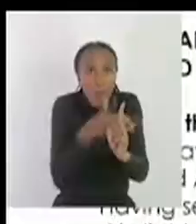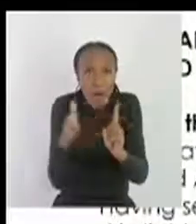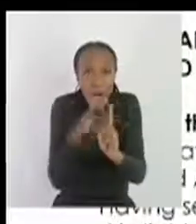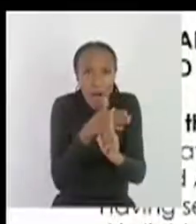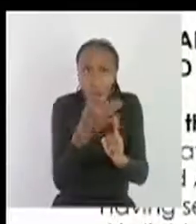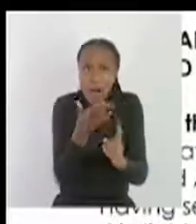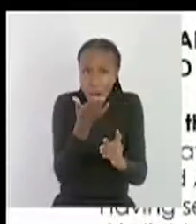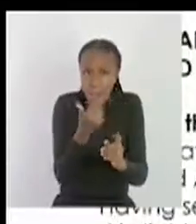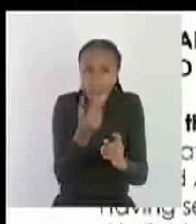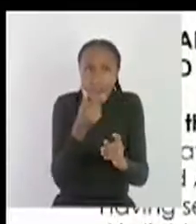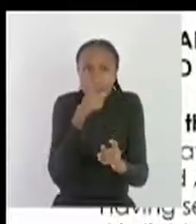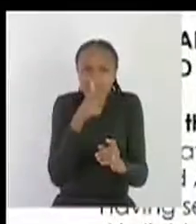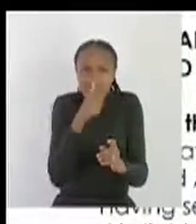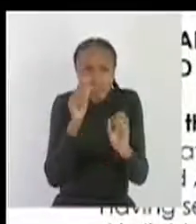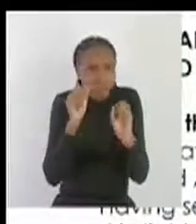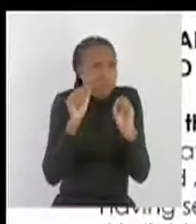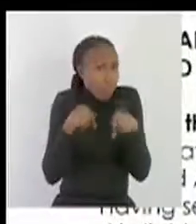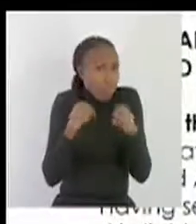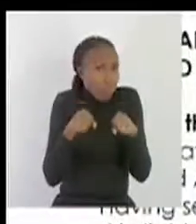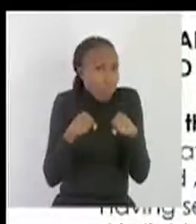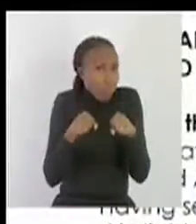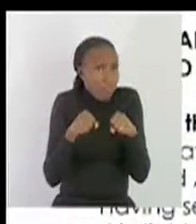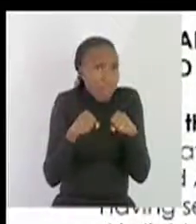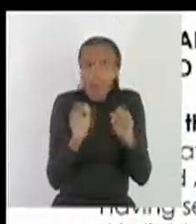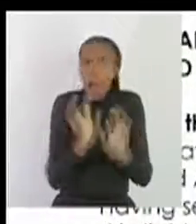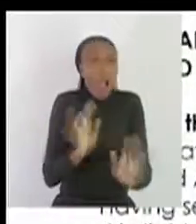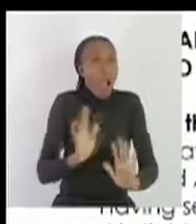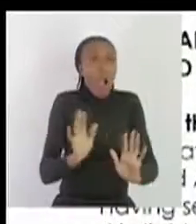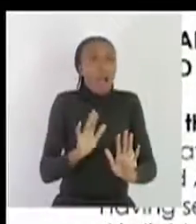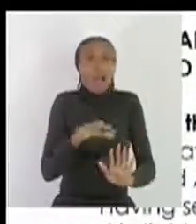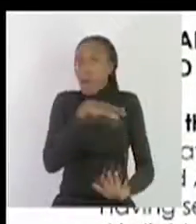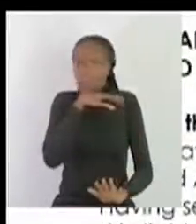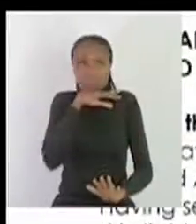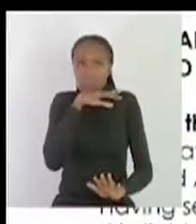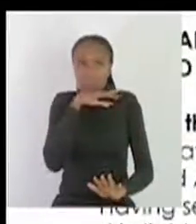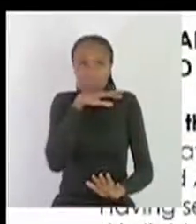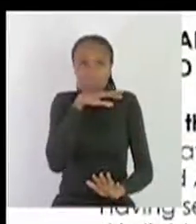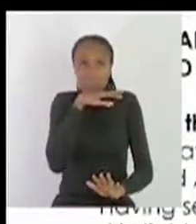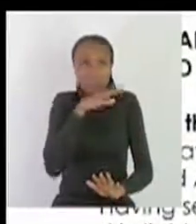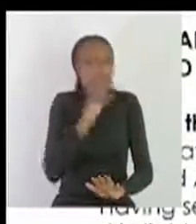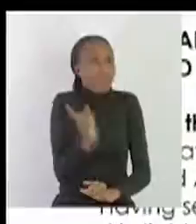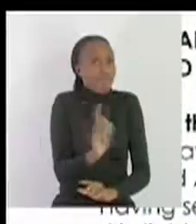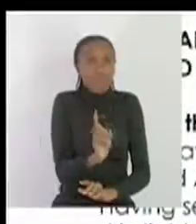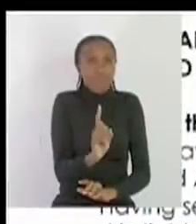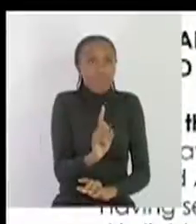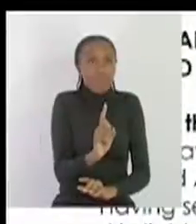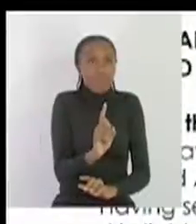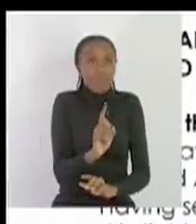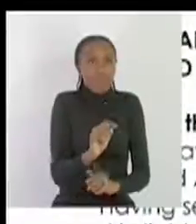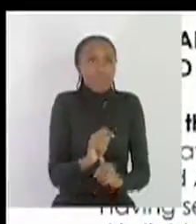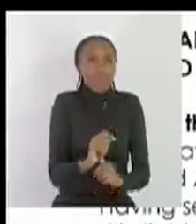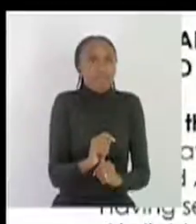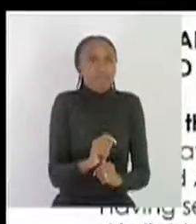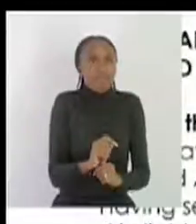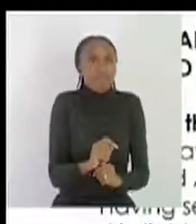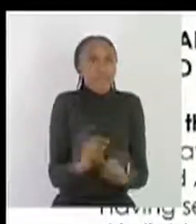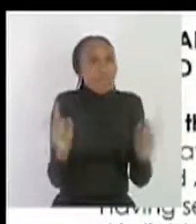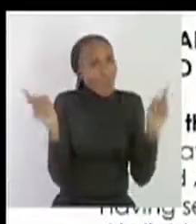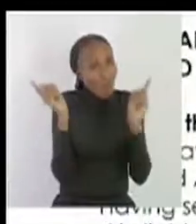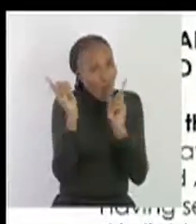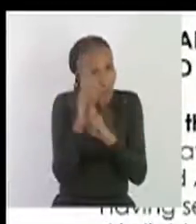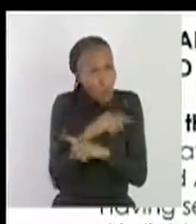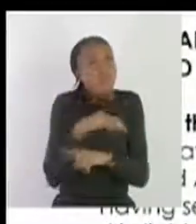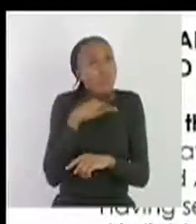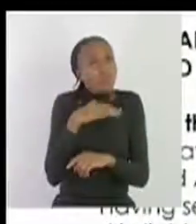virgin can you do sex sexual intercourse with you so that that person will be uh cured so it's not right